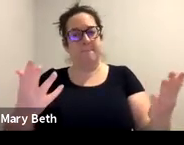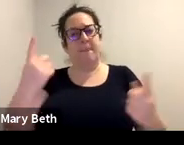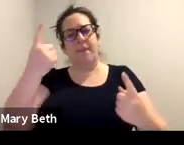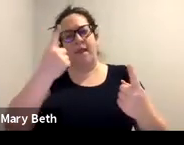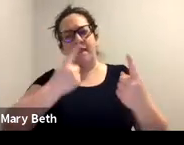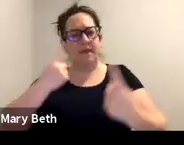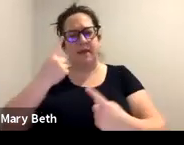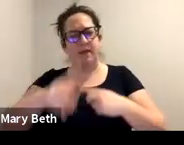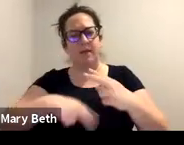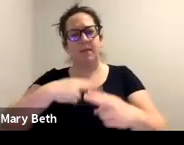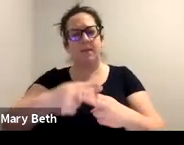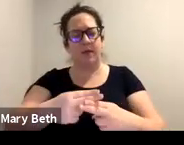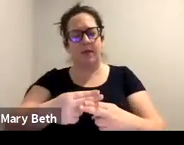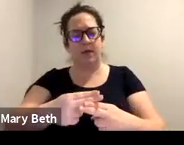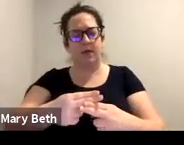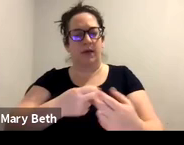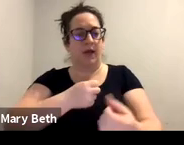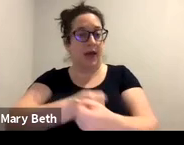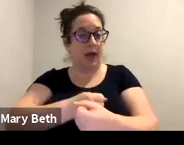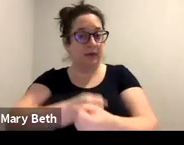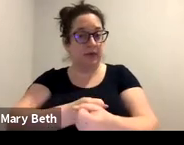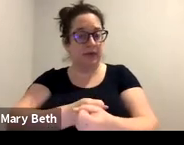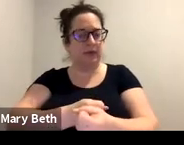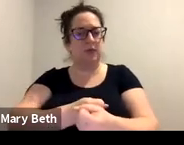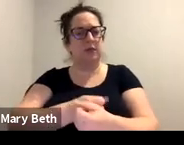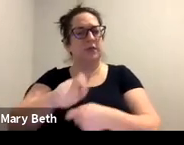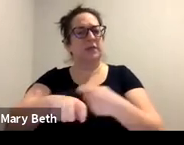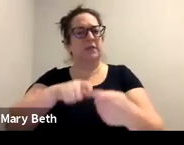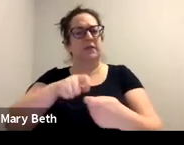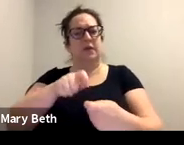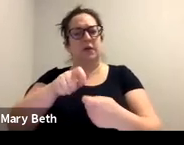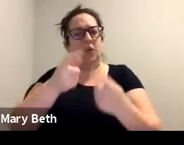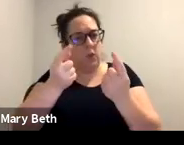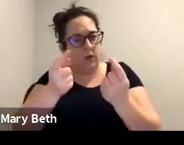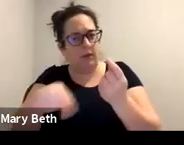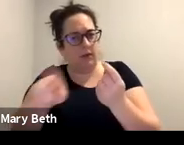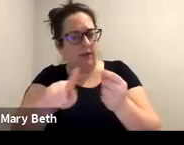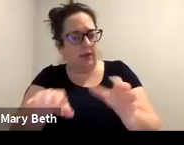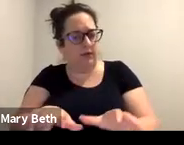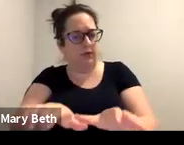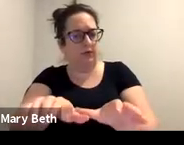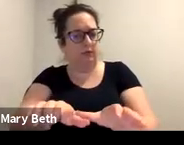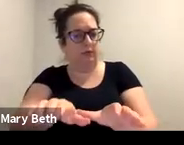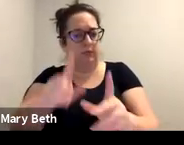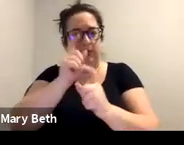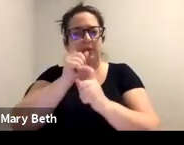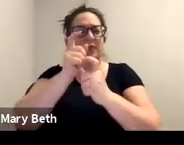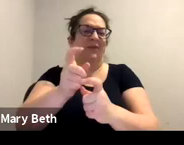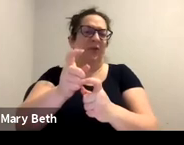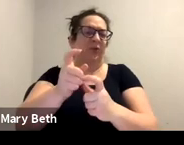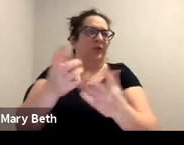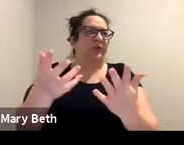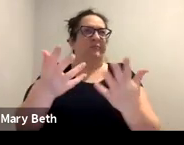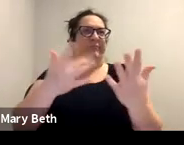what advocates can specifically do just to give you a sense. It is very, very broad. It is